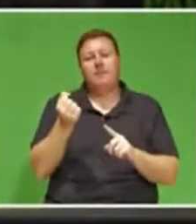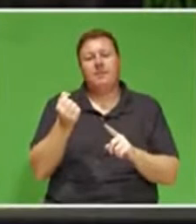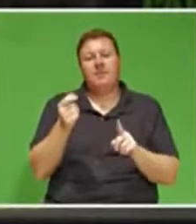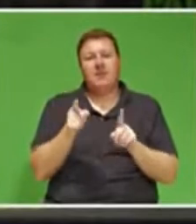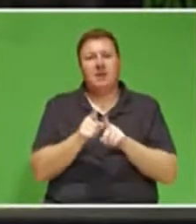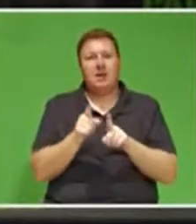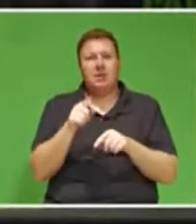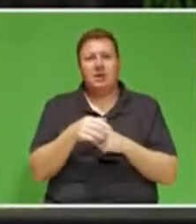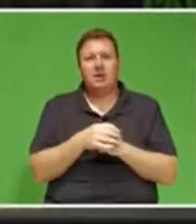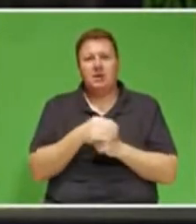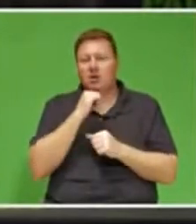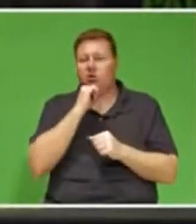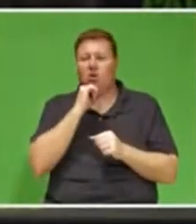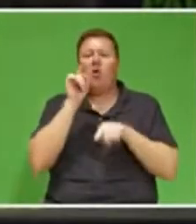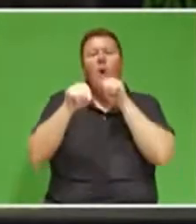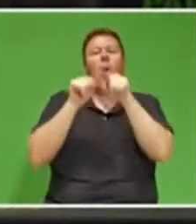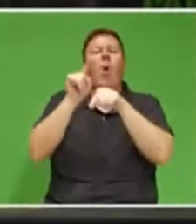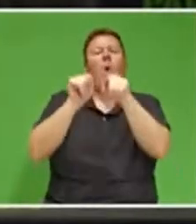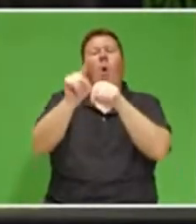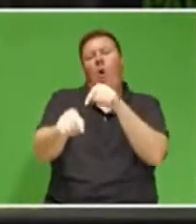here and throw stones.